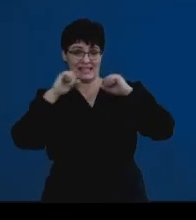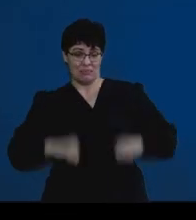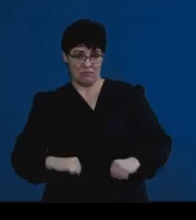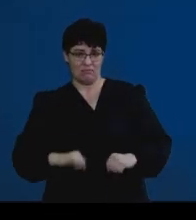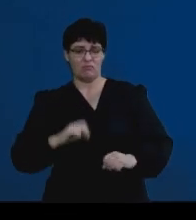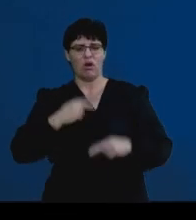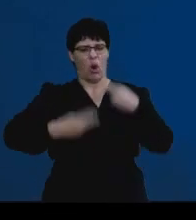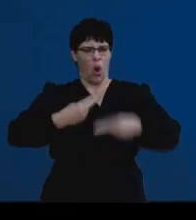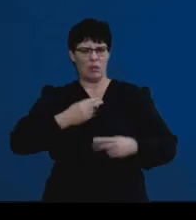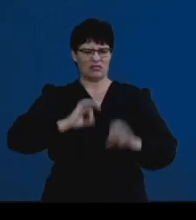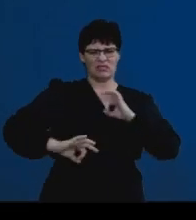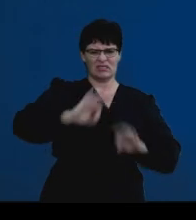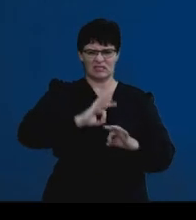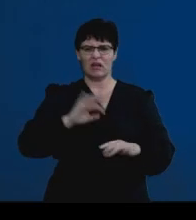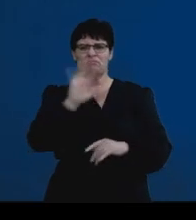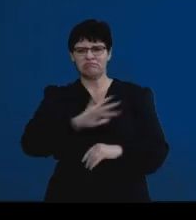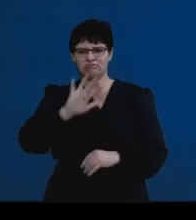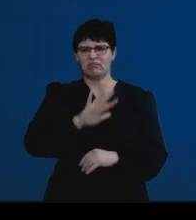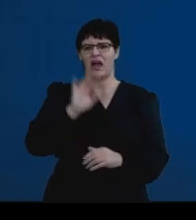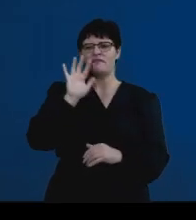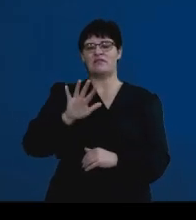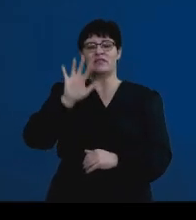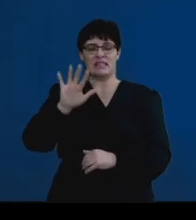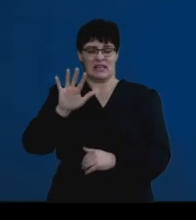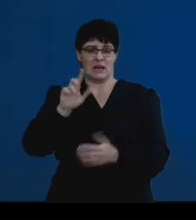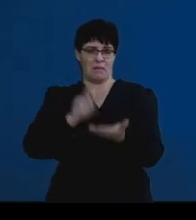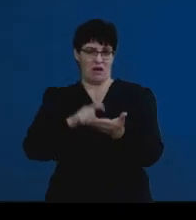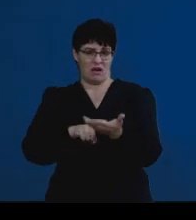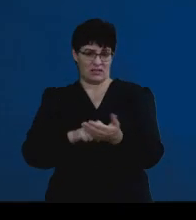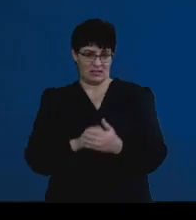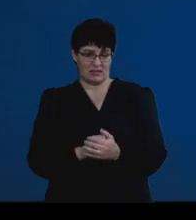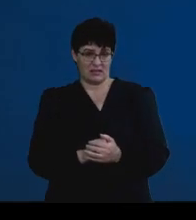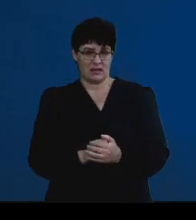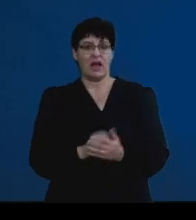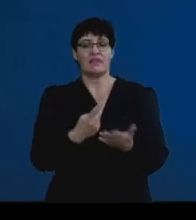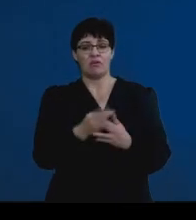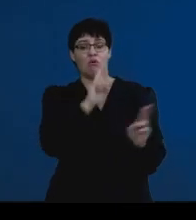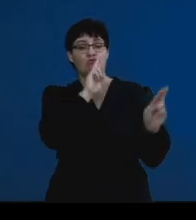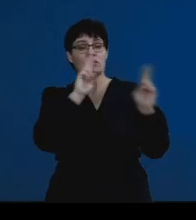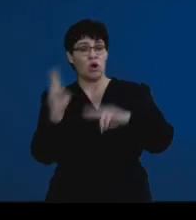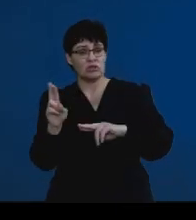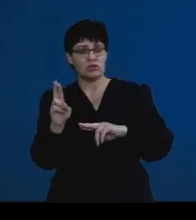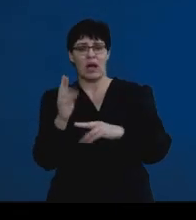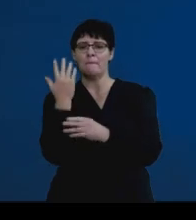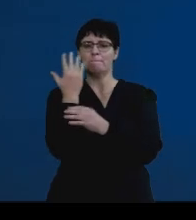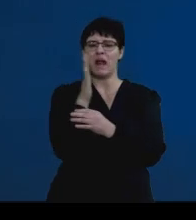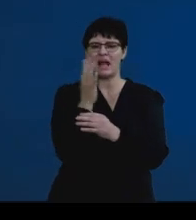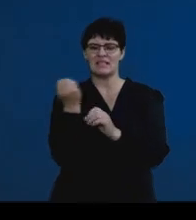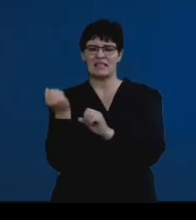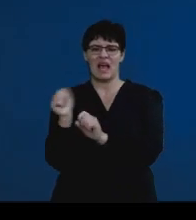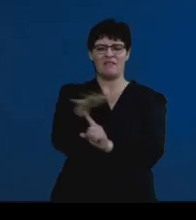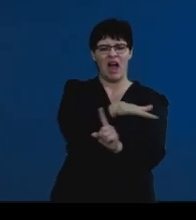which is approximately 15 marks. And then we have the response of plants to the environment,